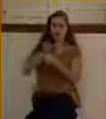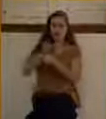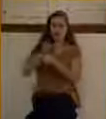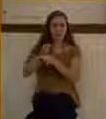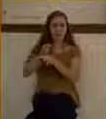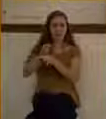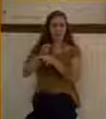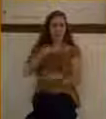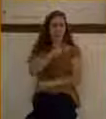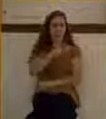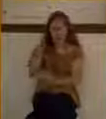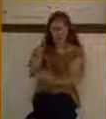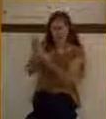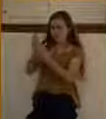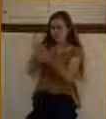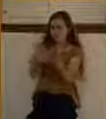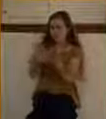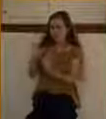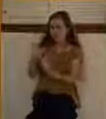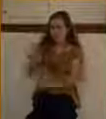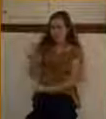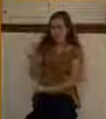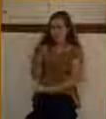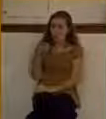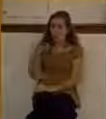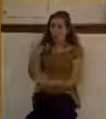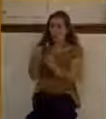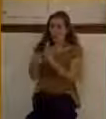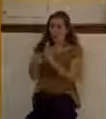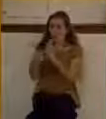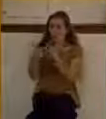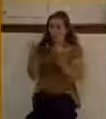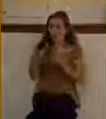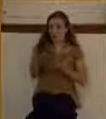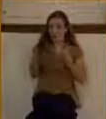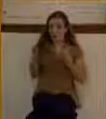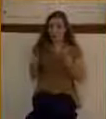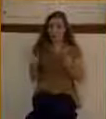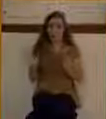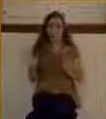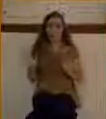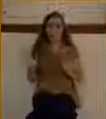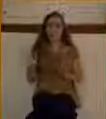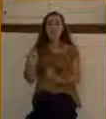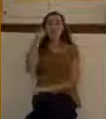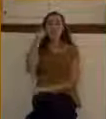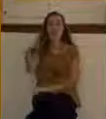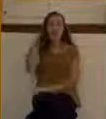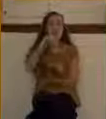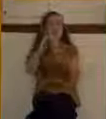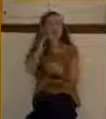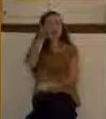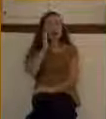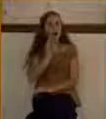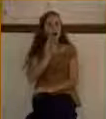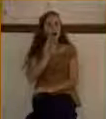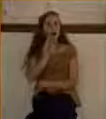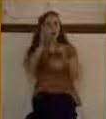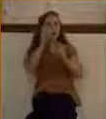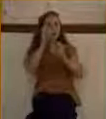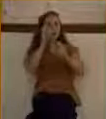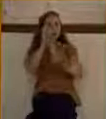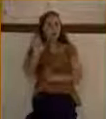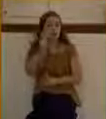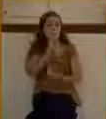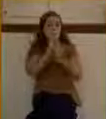based on nothing but mercy. I want to tell you something. If you want God to hear your prayers, don't go